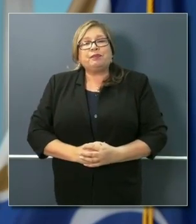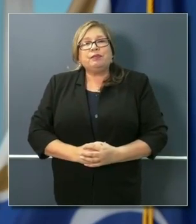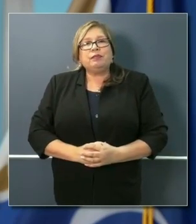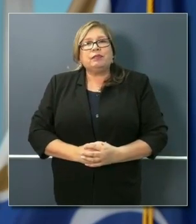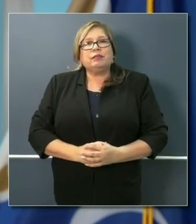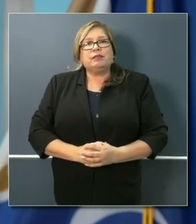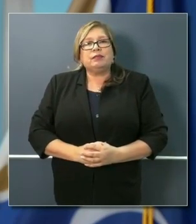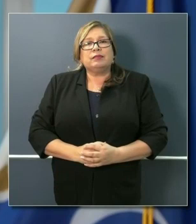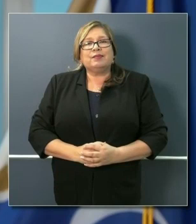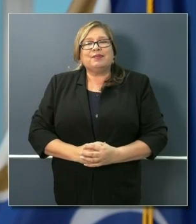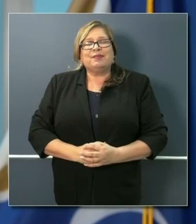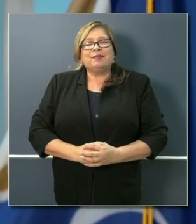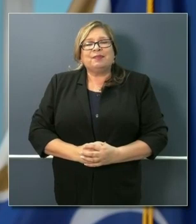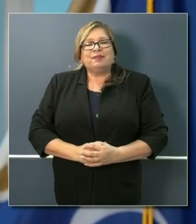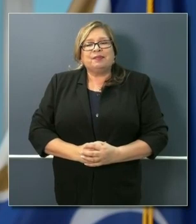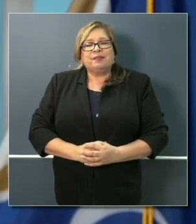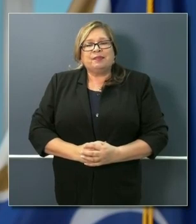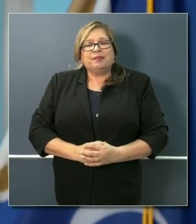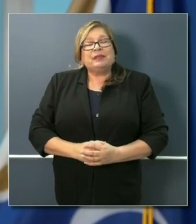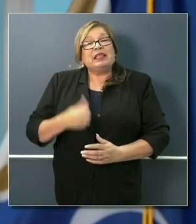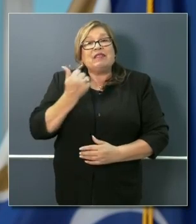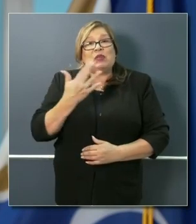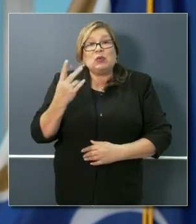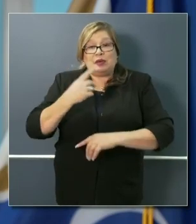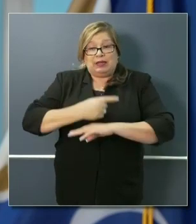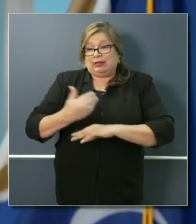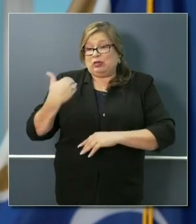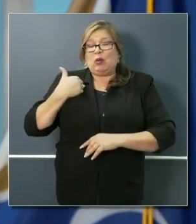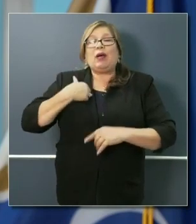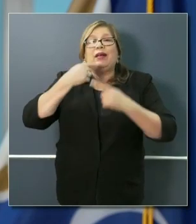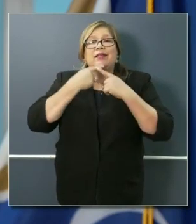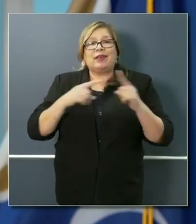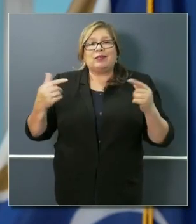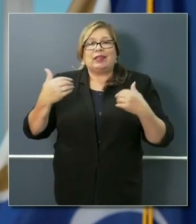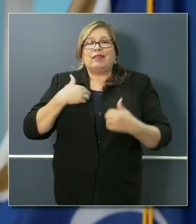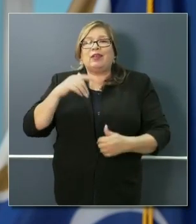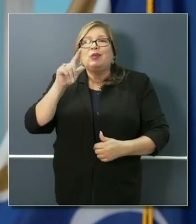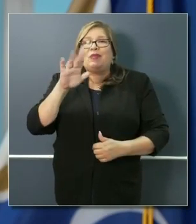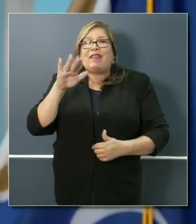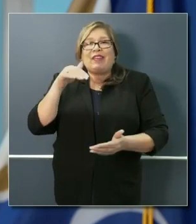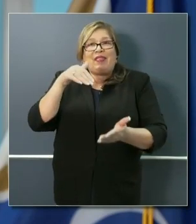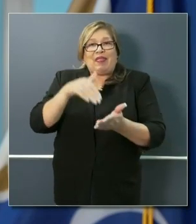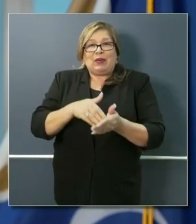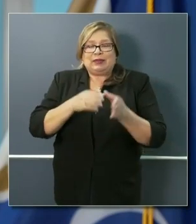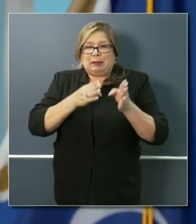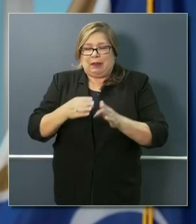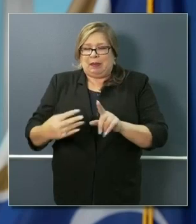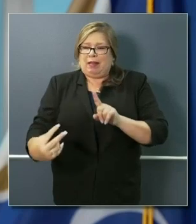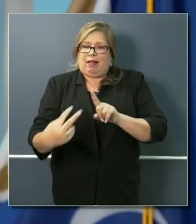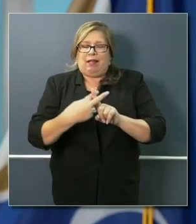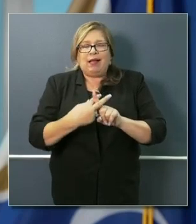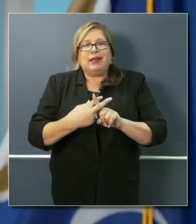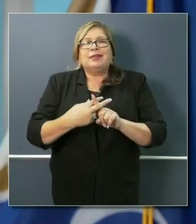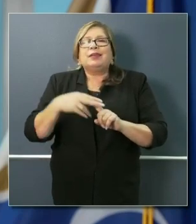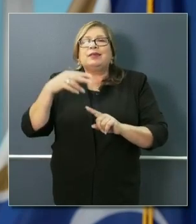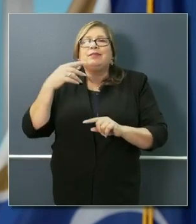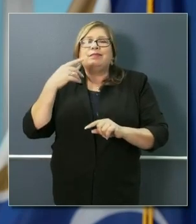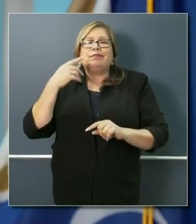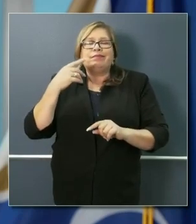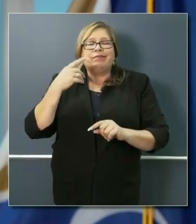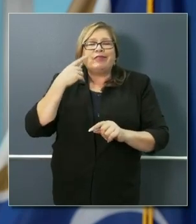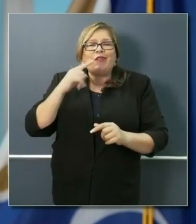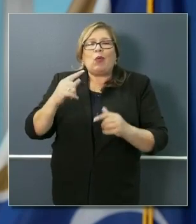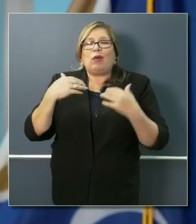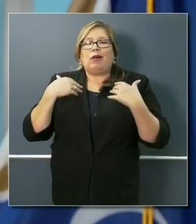It was just a few days ago that I announced 25,000 people filled out applications, phlebotomists and